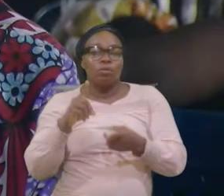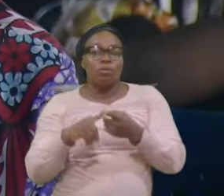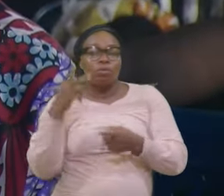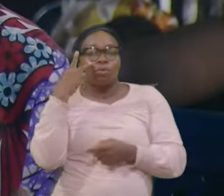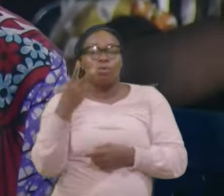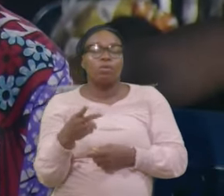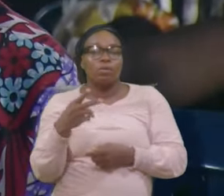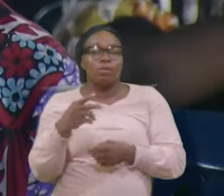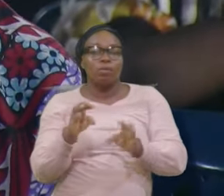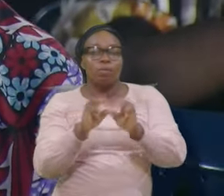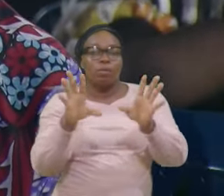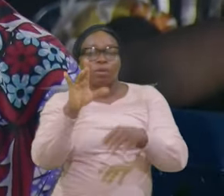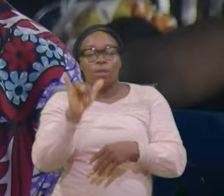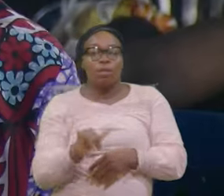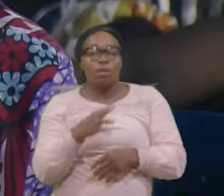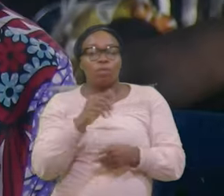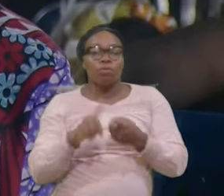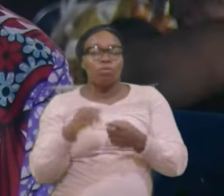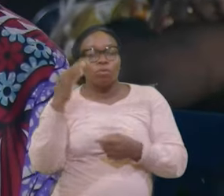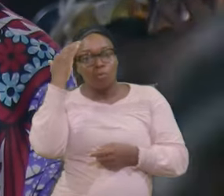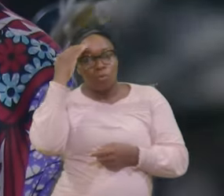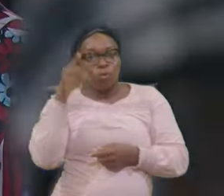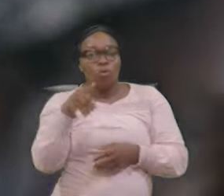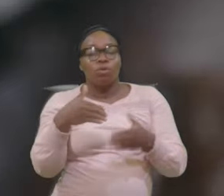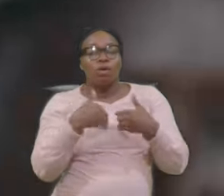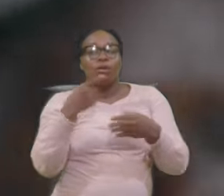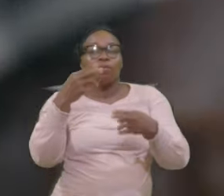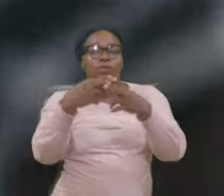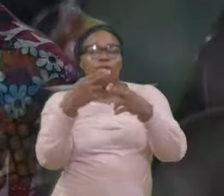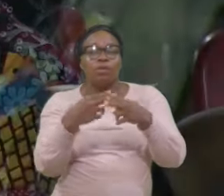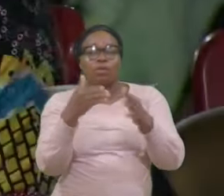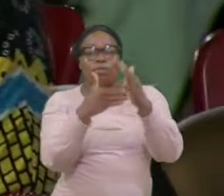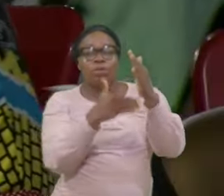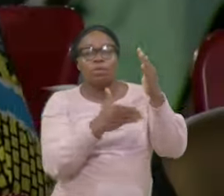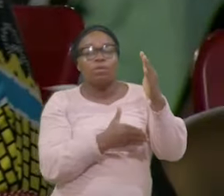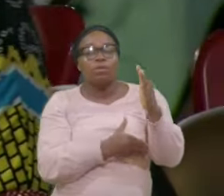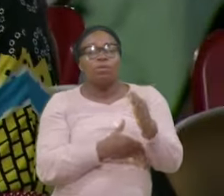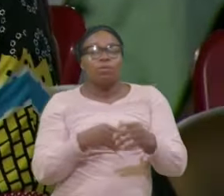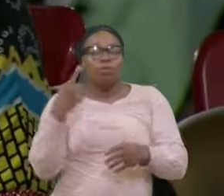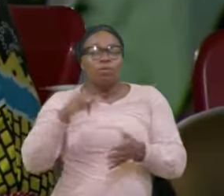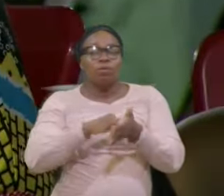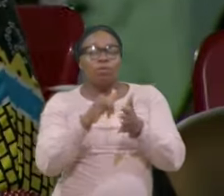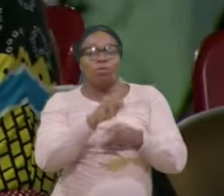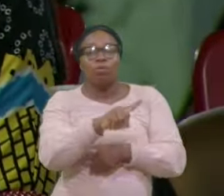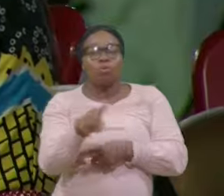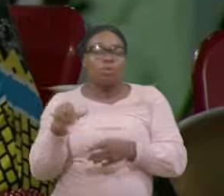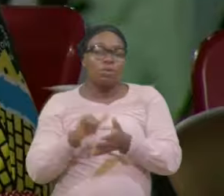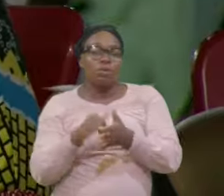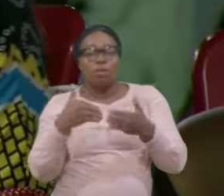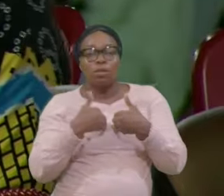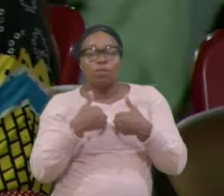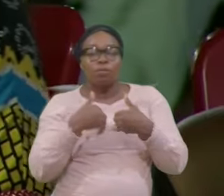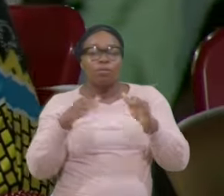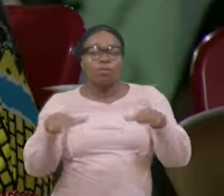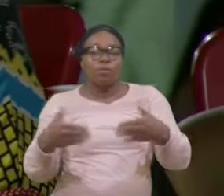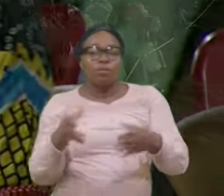We Can Know Well Really Gotten The Names Of All Those Who Gave Their Lives That Will Be All Right For All Please If You Can Leave Where You Are